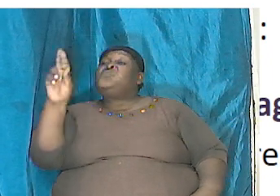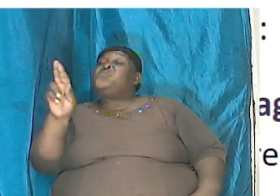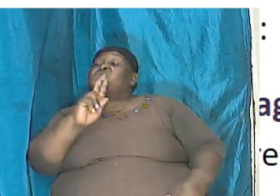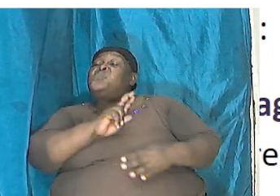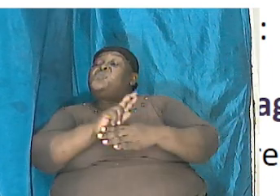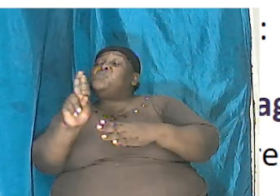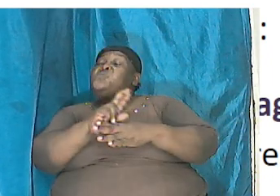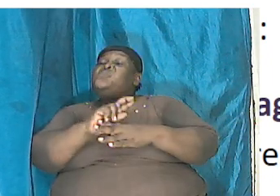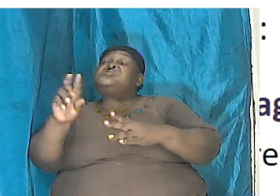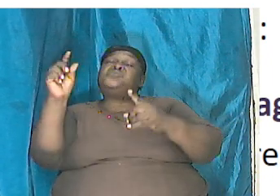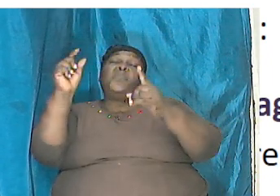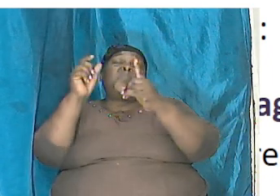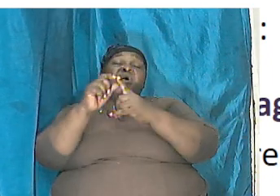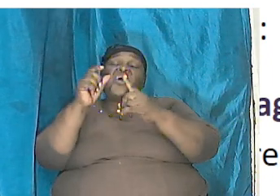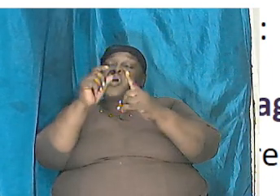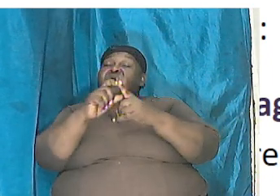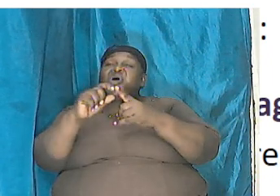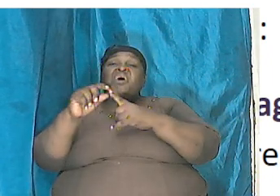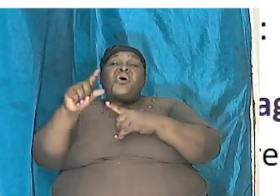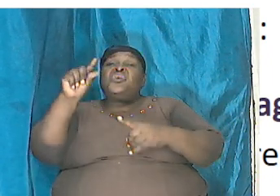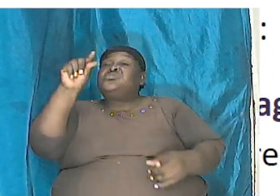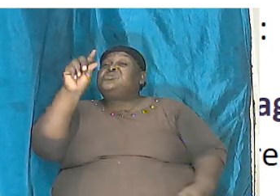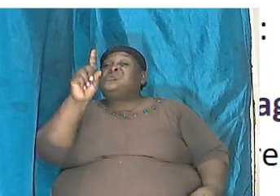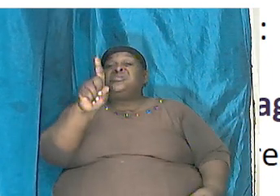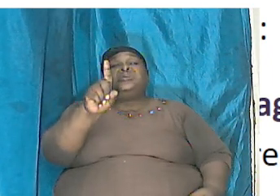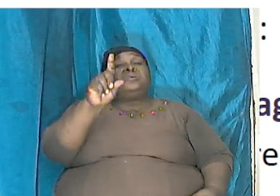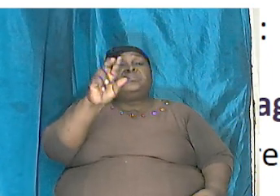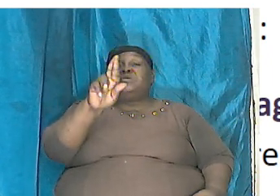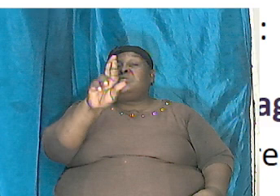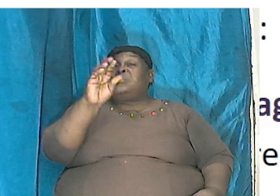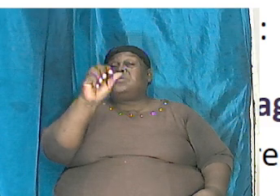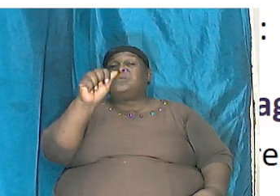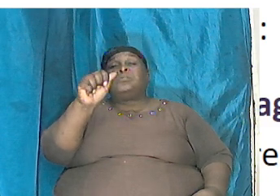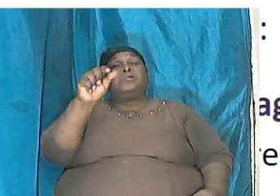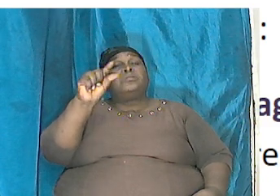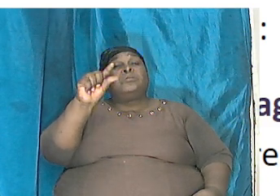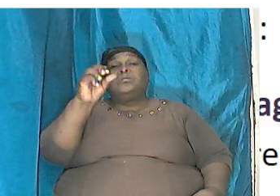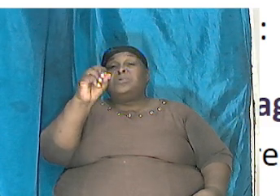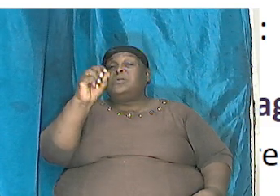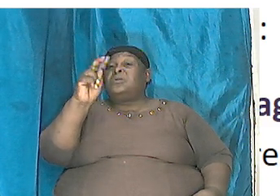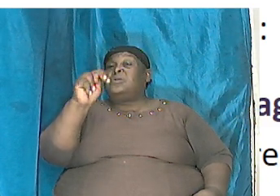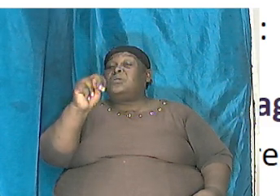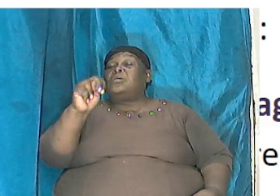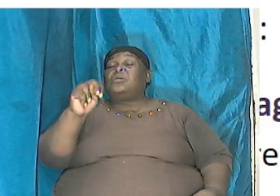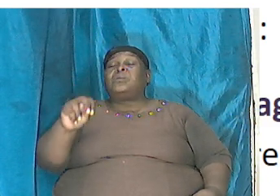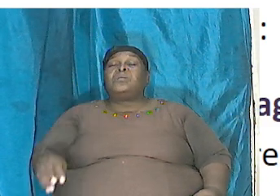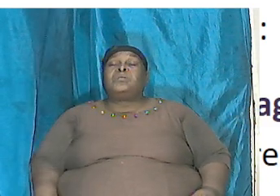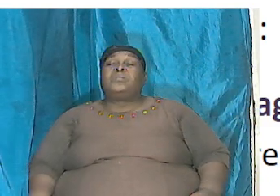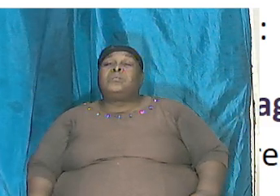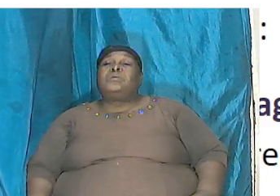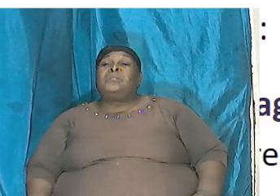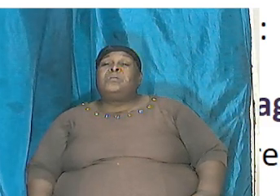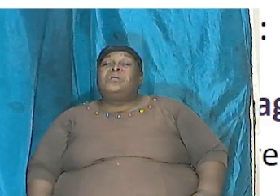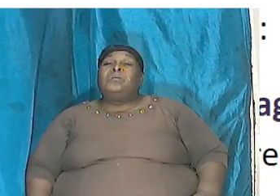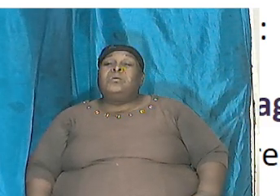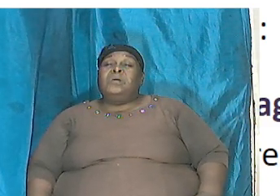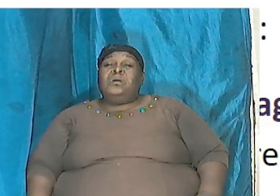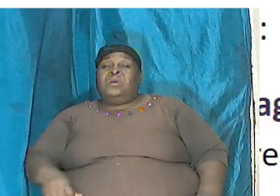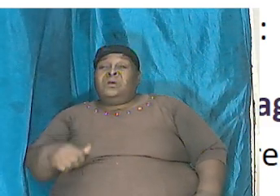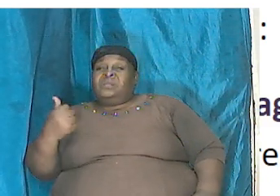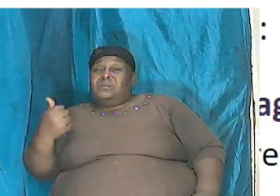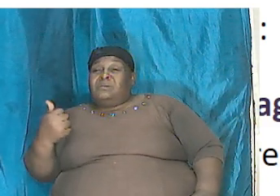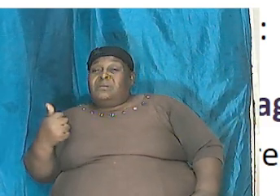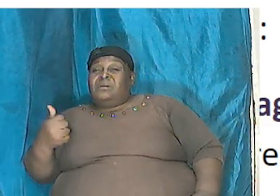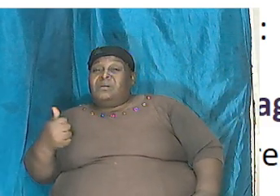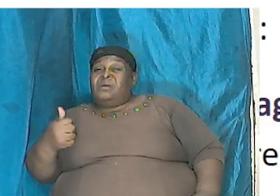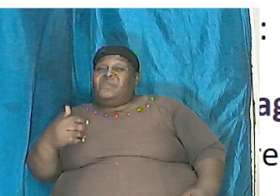behemoth and there is another one that later on we look at where is called Leviathan and when we see the description